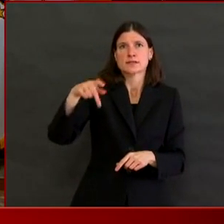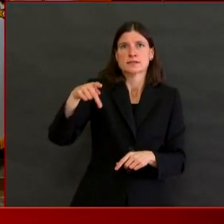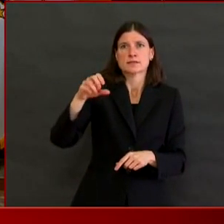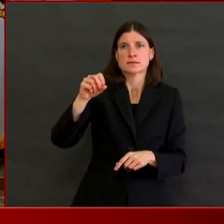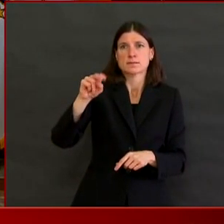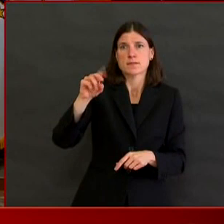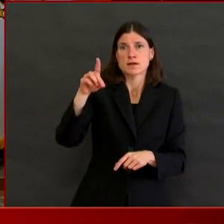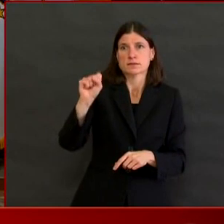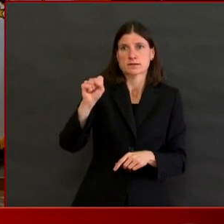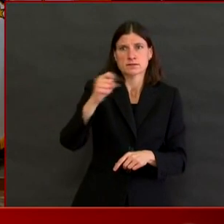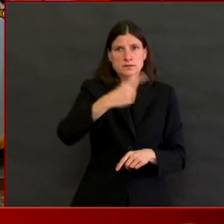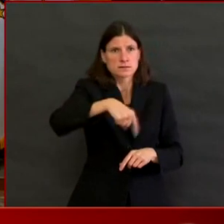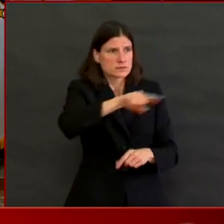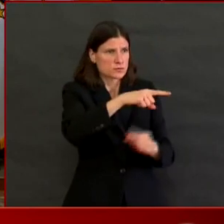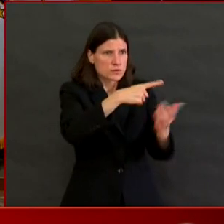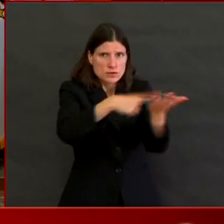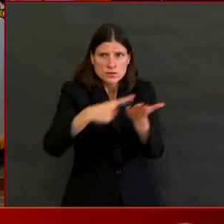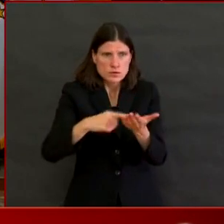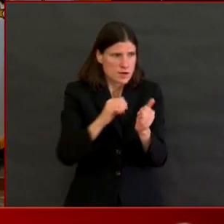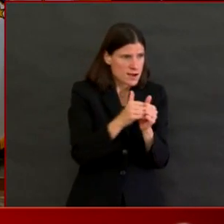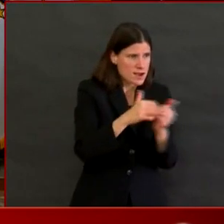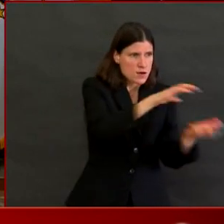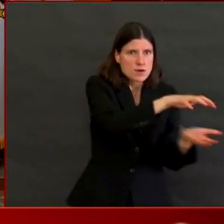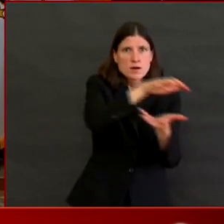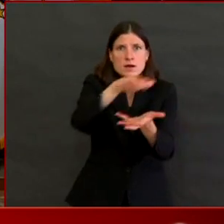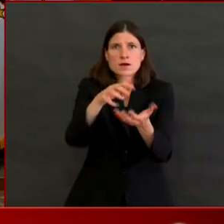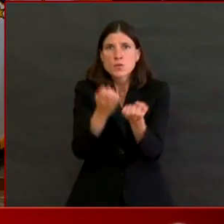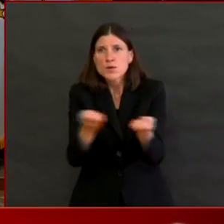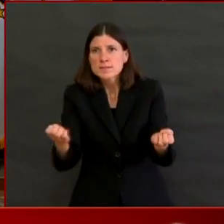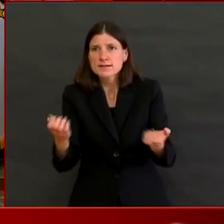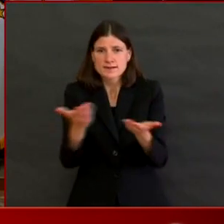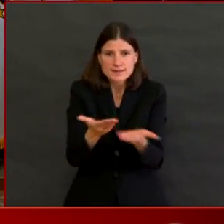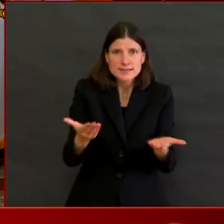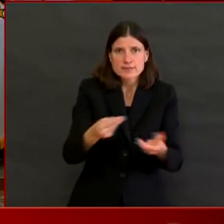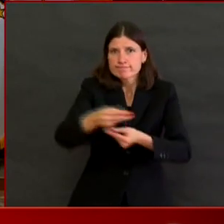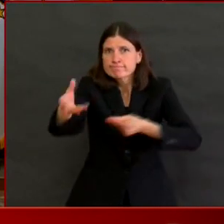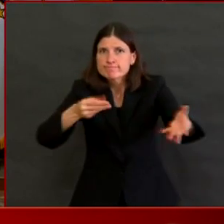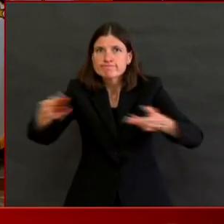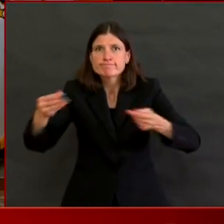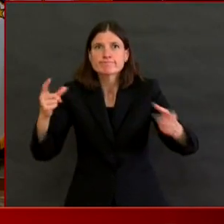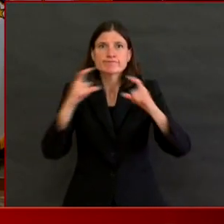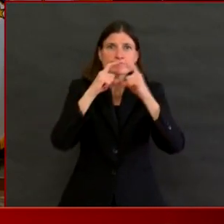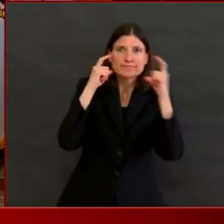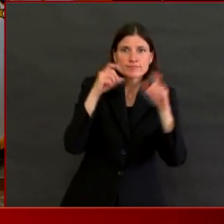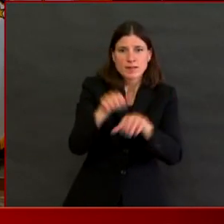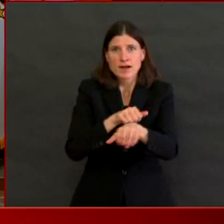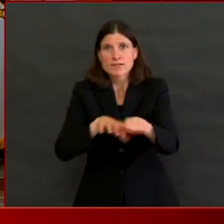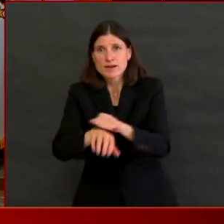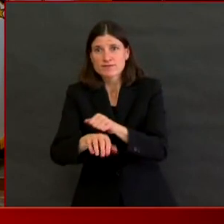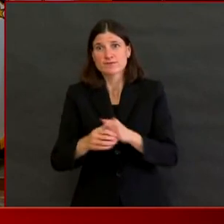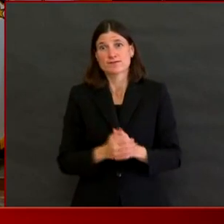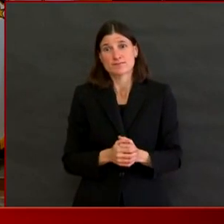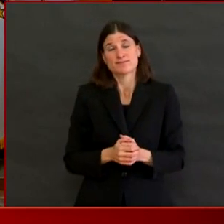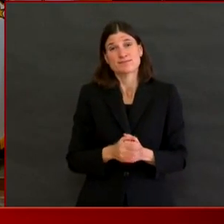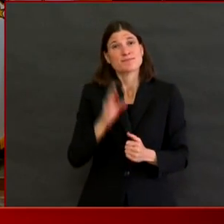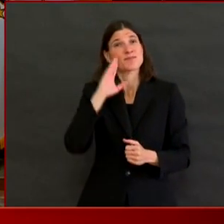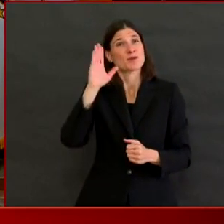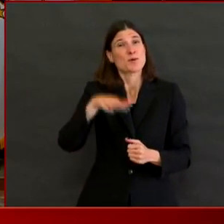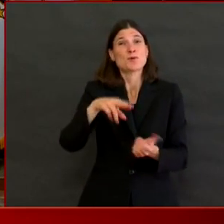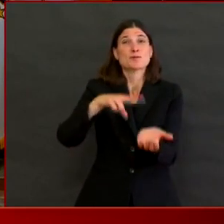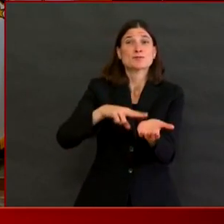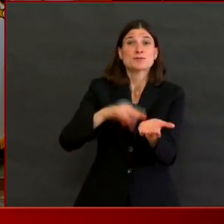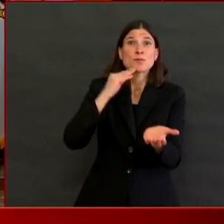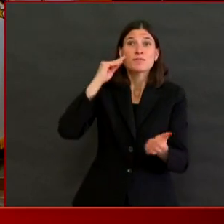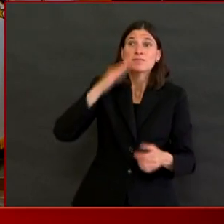fragile Rhode Islanders. Nursing home staff and administrators in Rhode Island